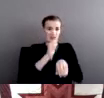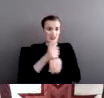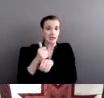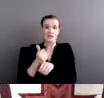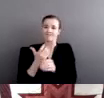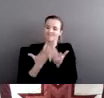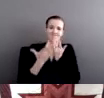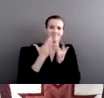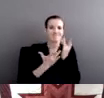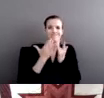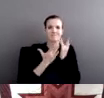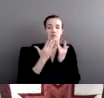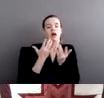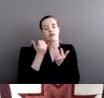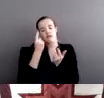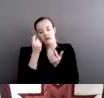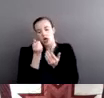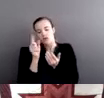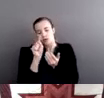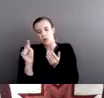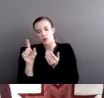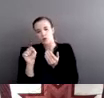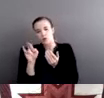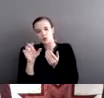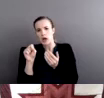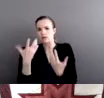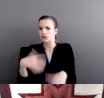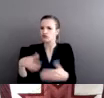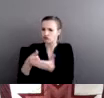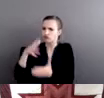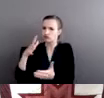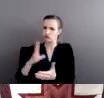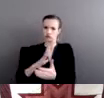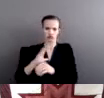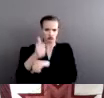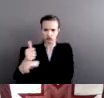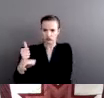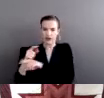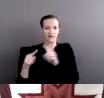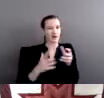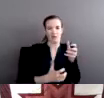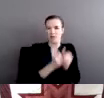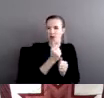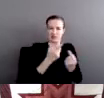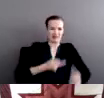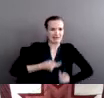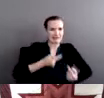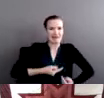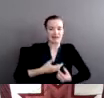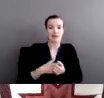There are a handful of tribes that are wealthy. But by and large, tribes struggle. A criminal justice system, by the way, is a very